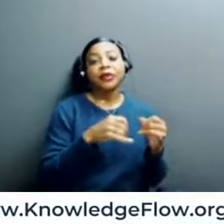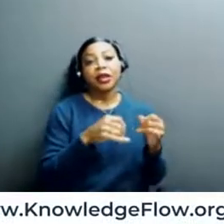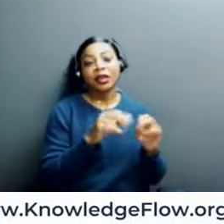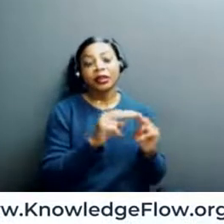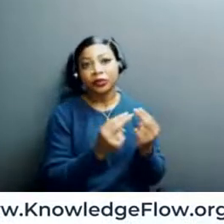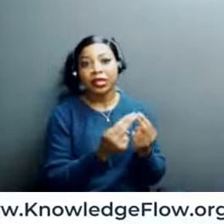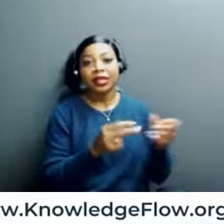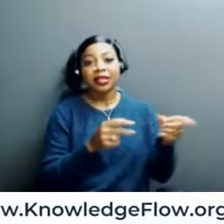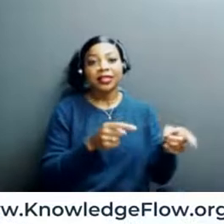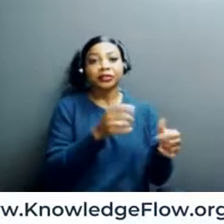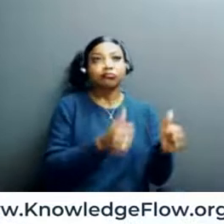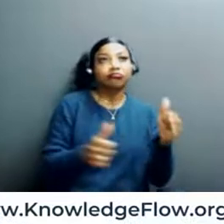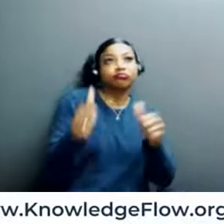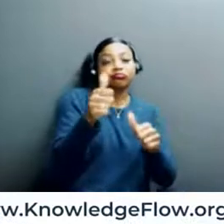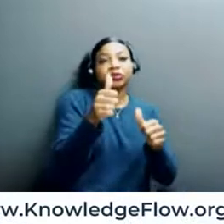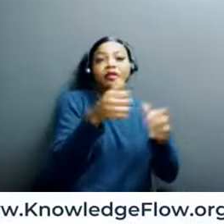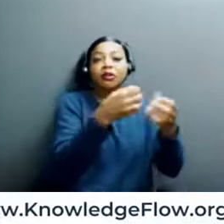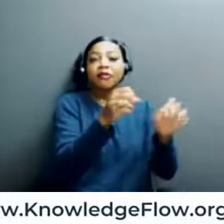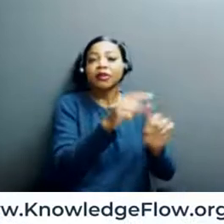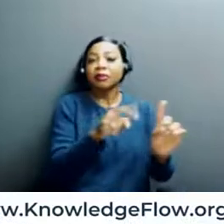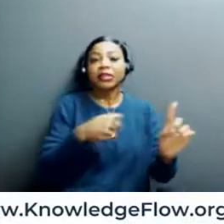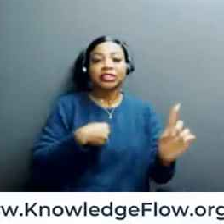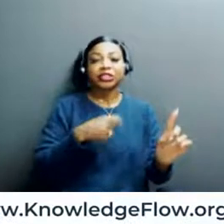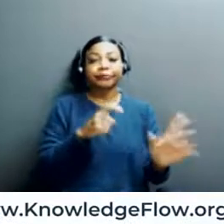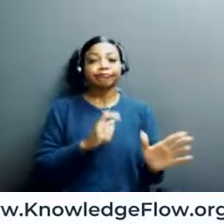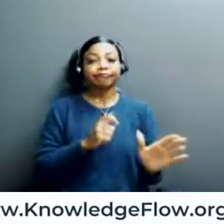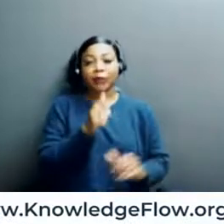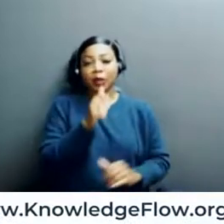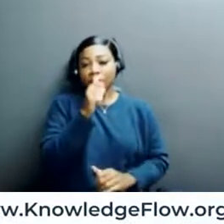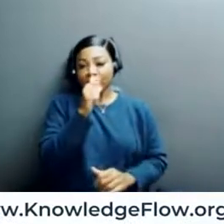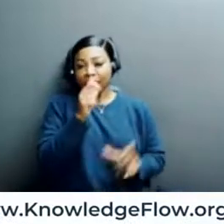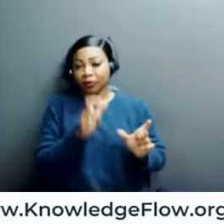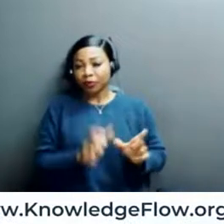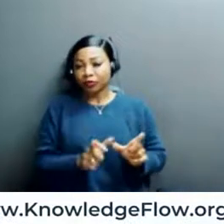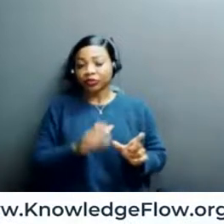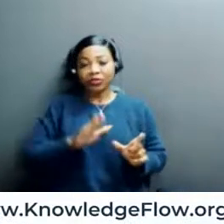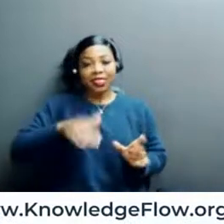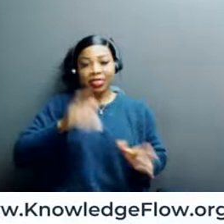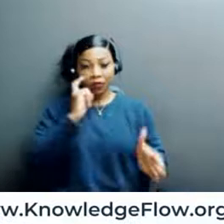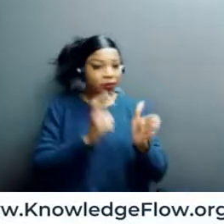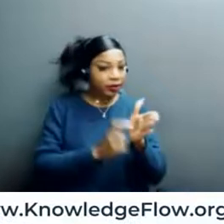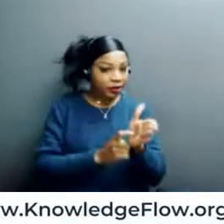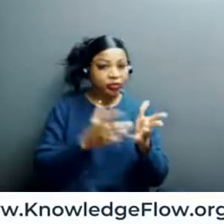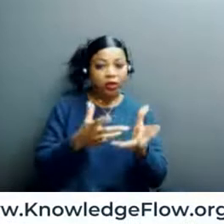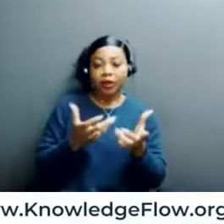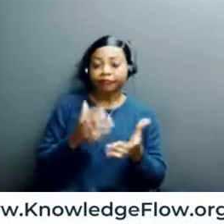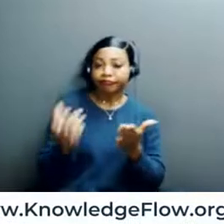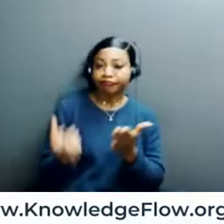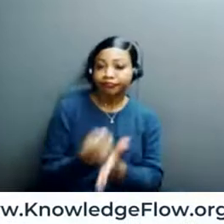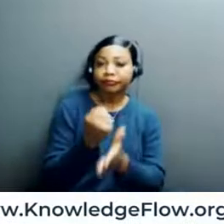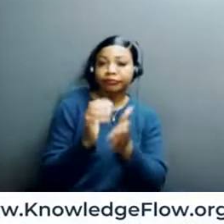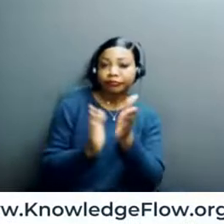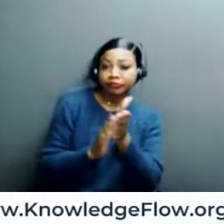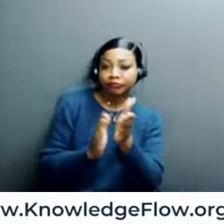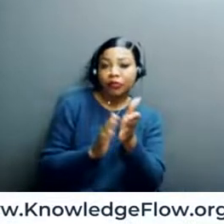And she was not recognized, she was more or less a hidden figure. So we wanted to recognize her efforts and her work during World War